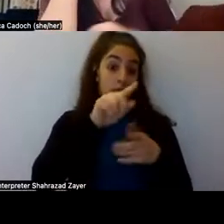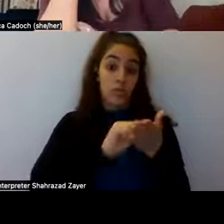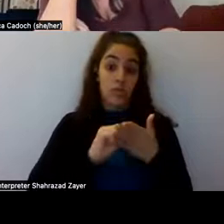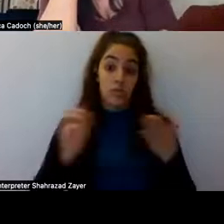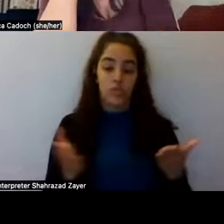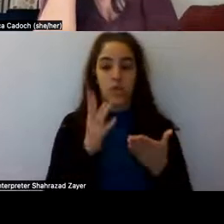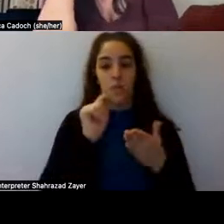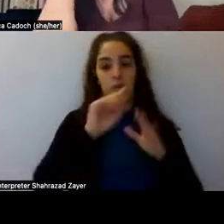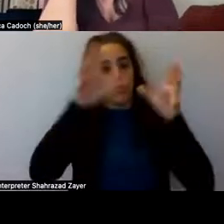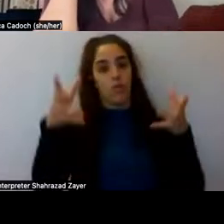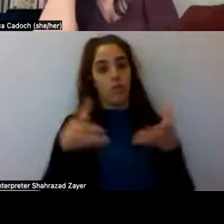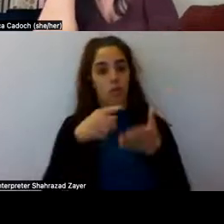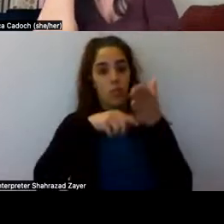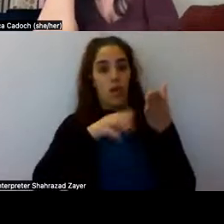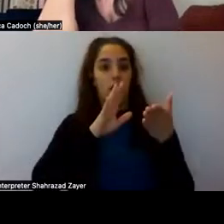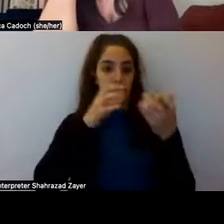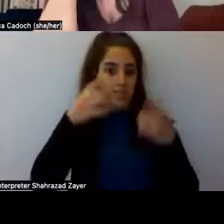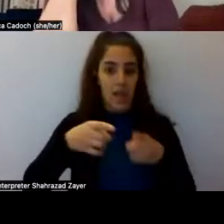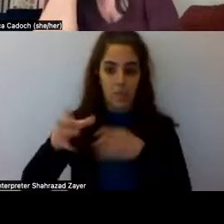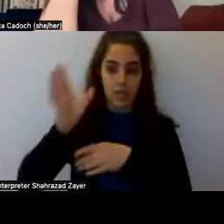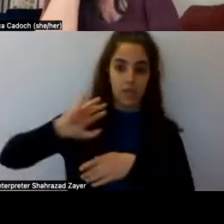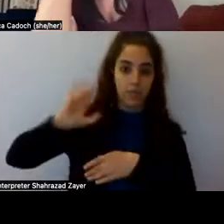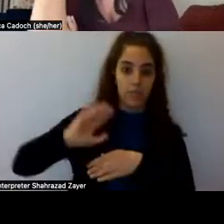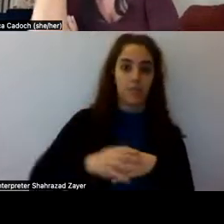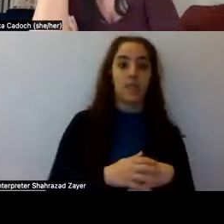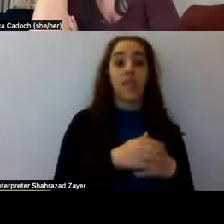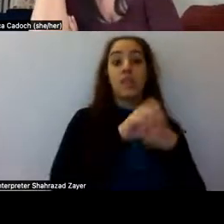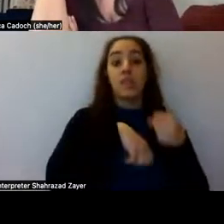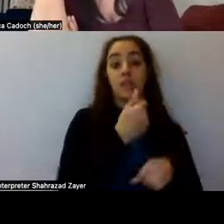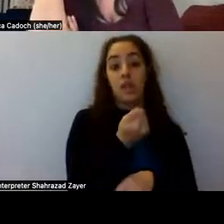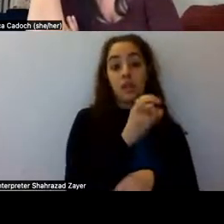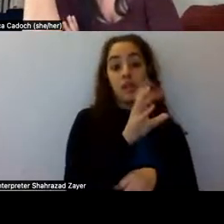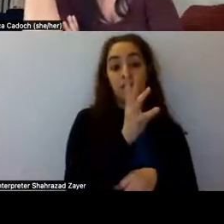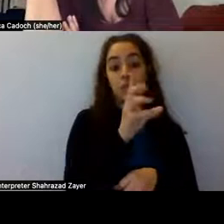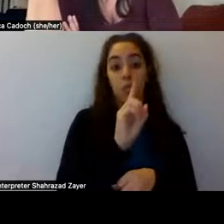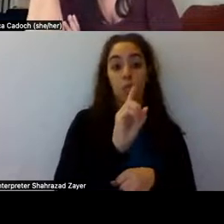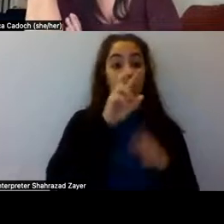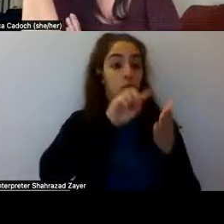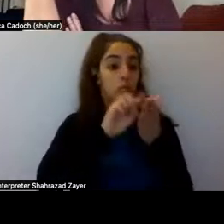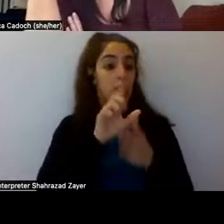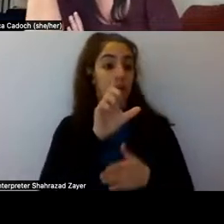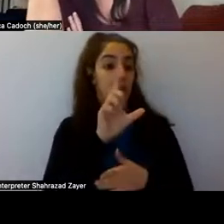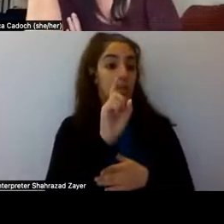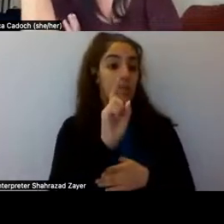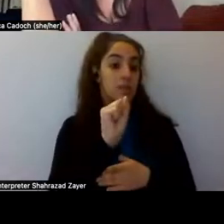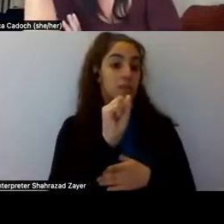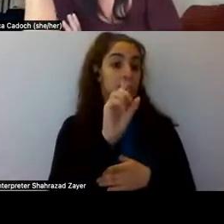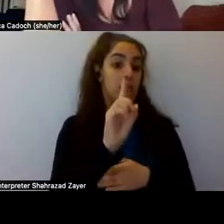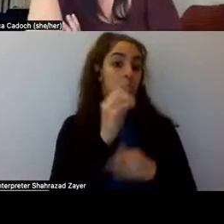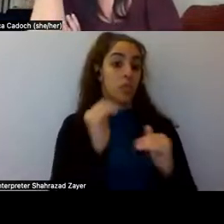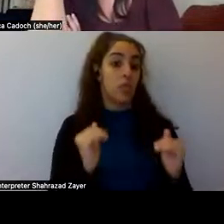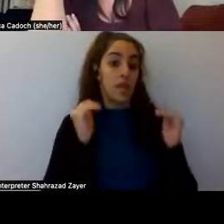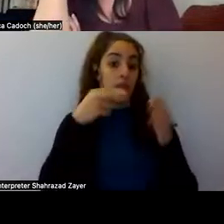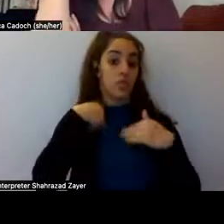been happening. Um, in 1961, they were also researching LSD to enhance human personality and creativity in healthy